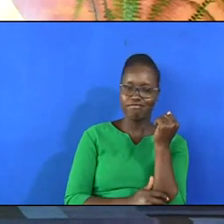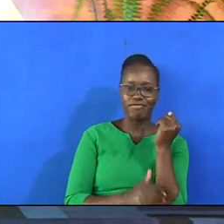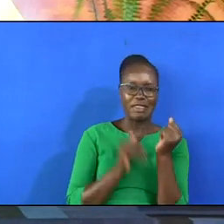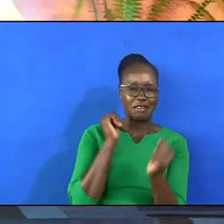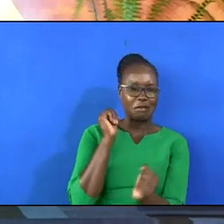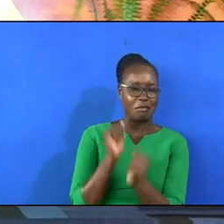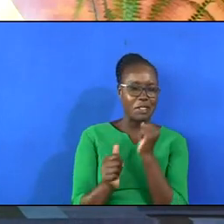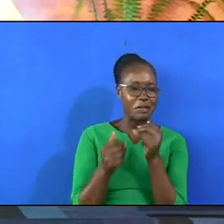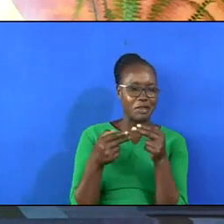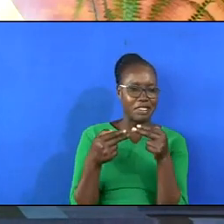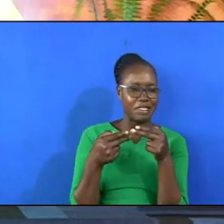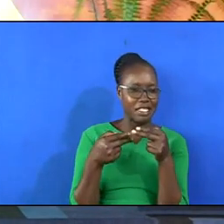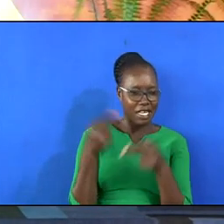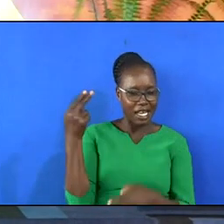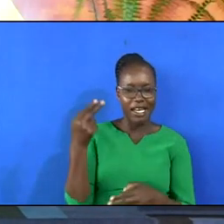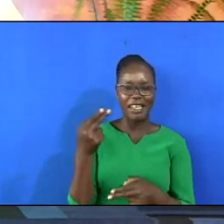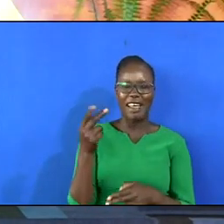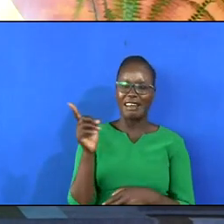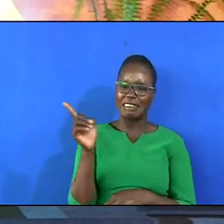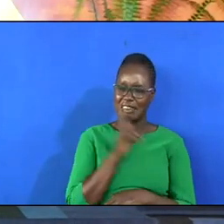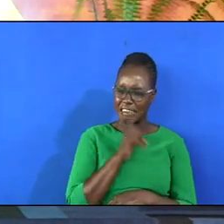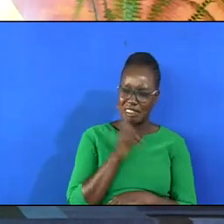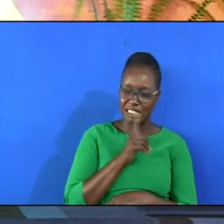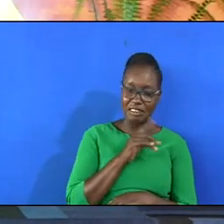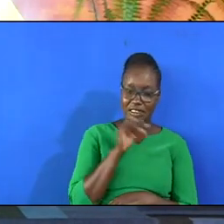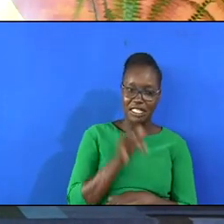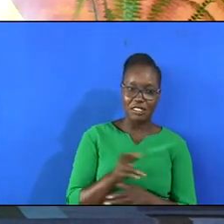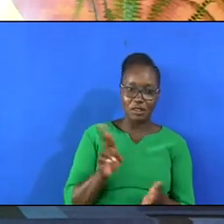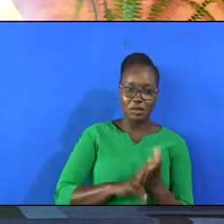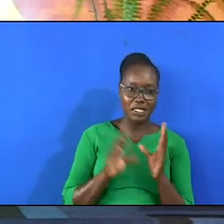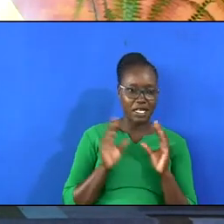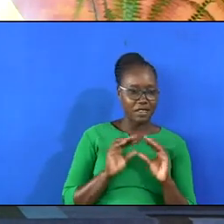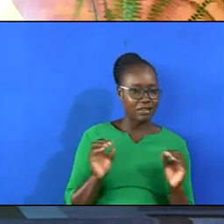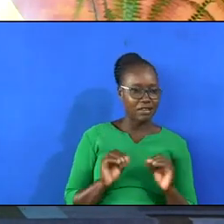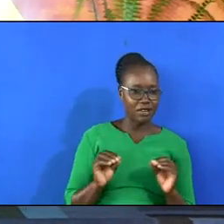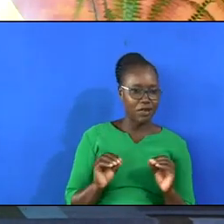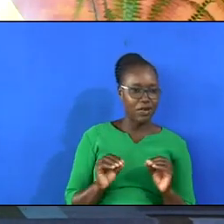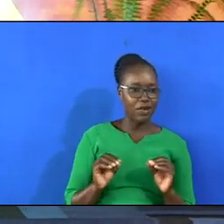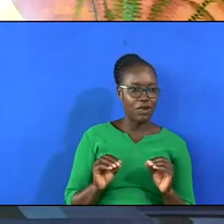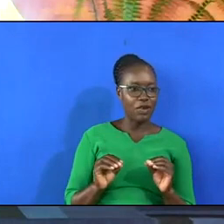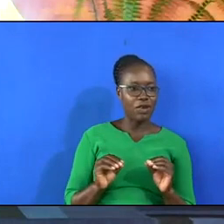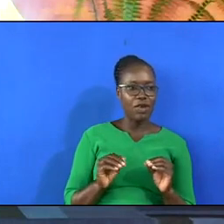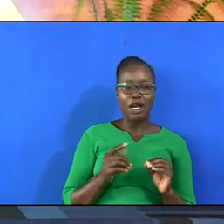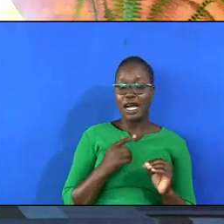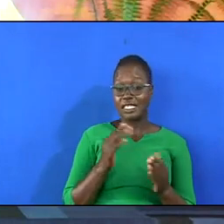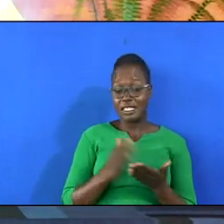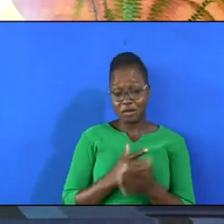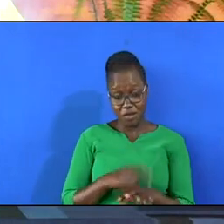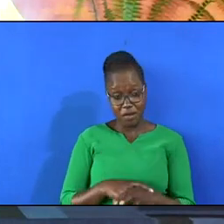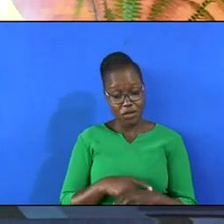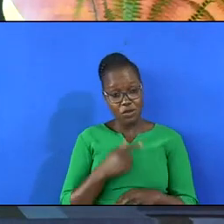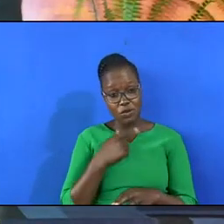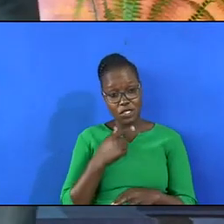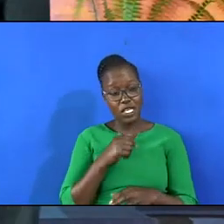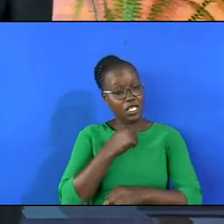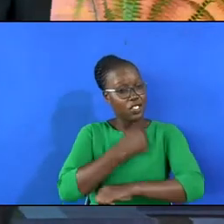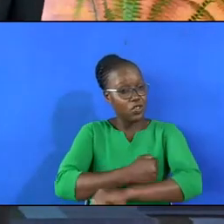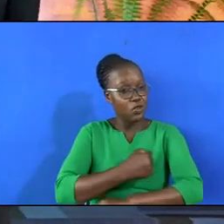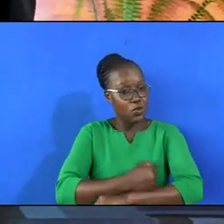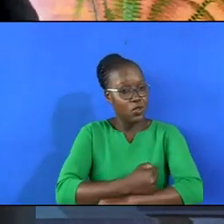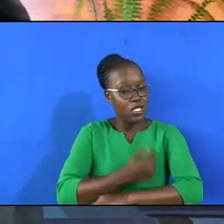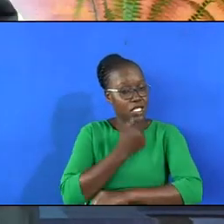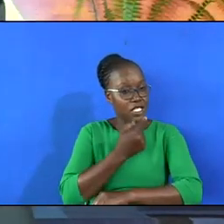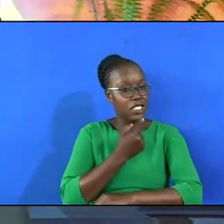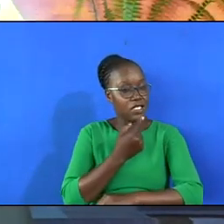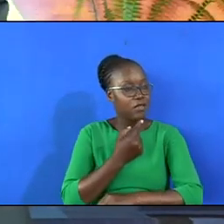the punishment is always tough so that you don't repeat. And sometimes in schools we say, in schools they come